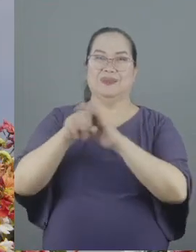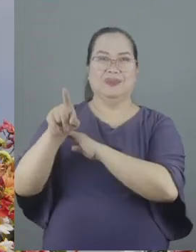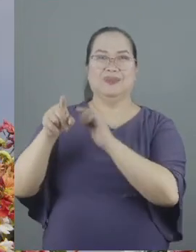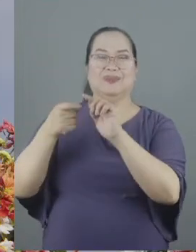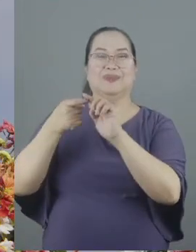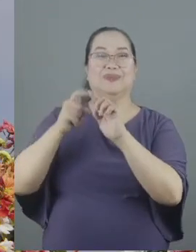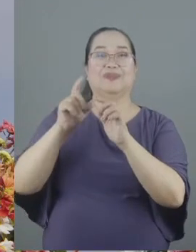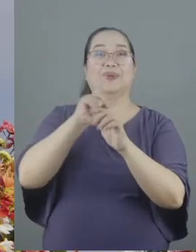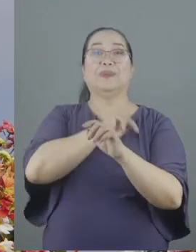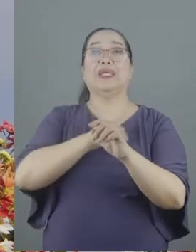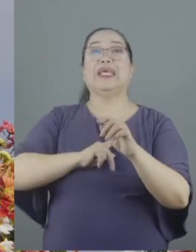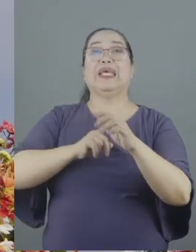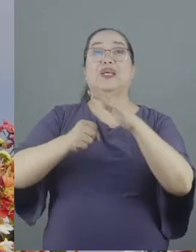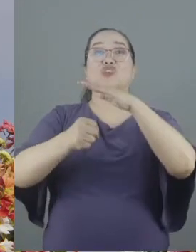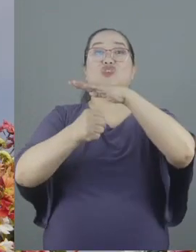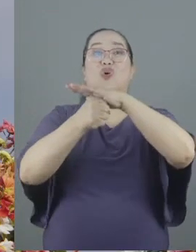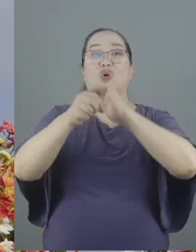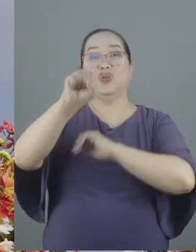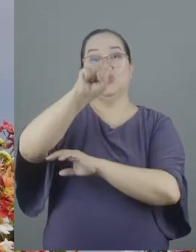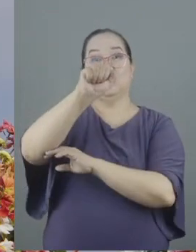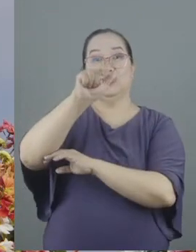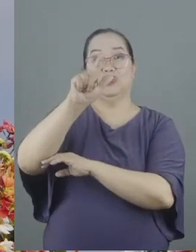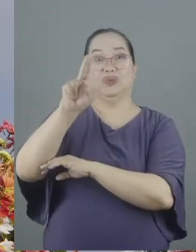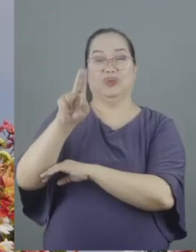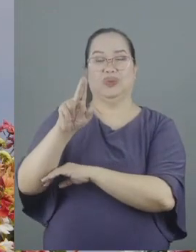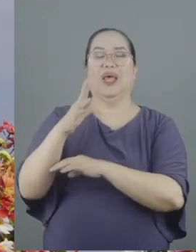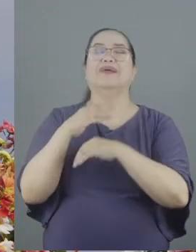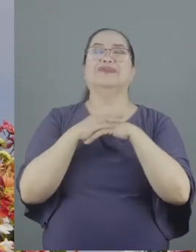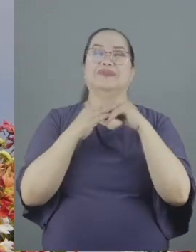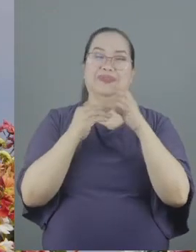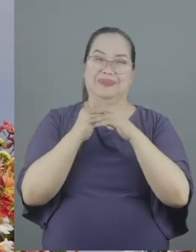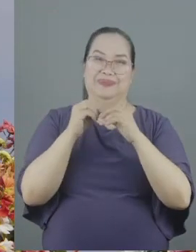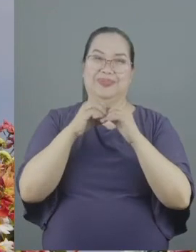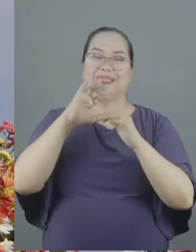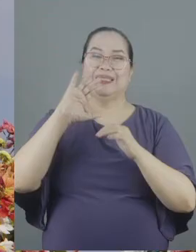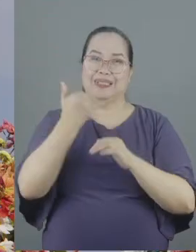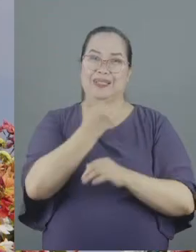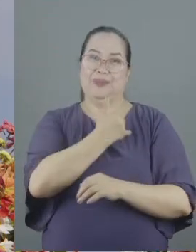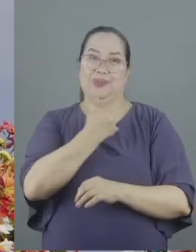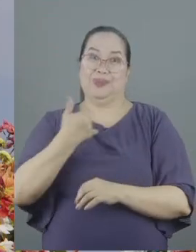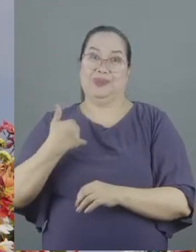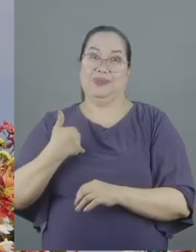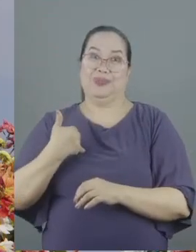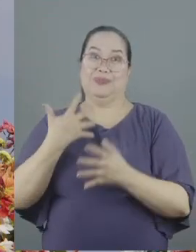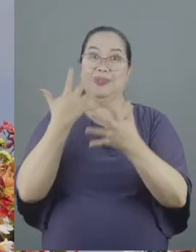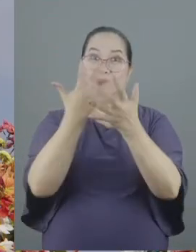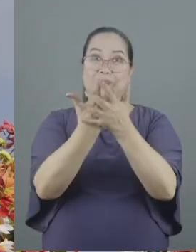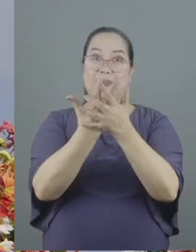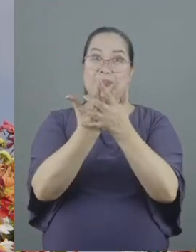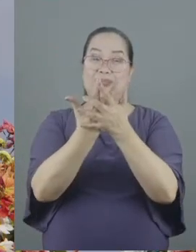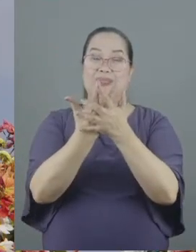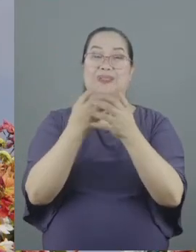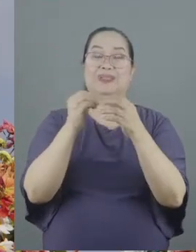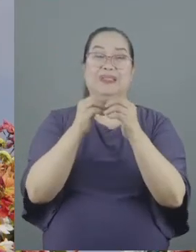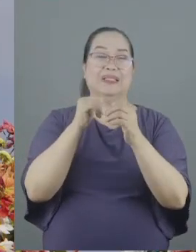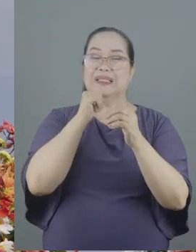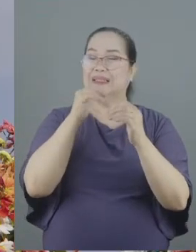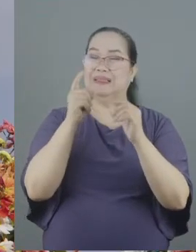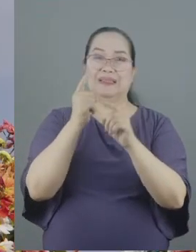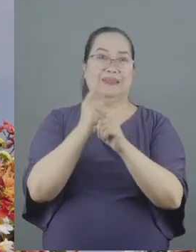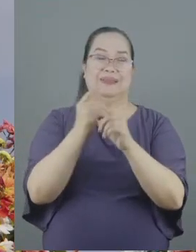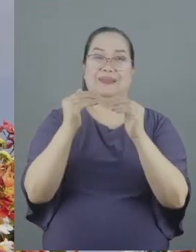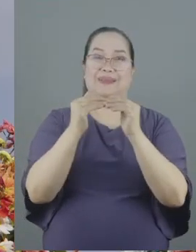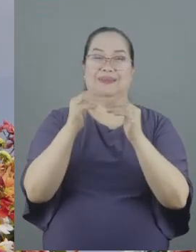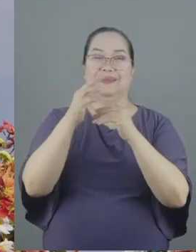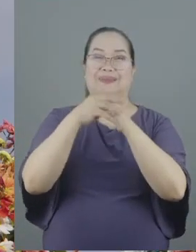he found his comfort in the Lord like Joseph when he was imprisoned unfairly he found his